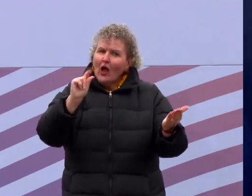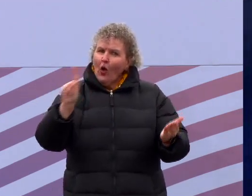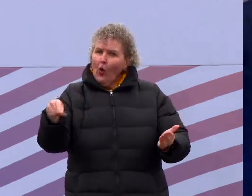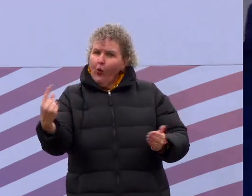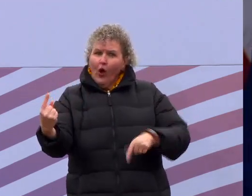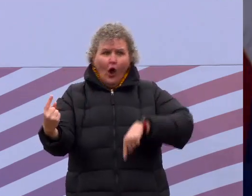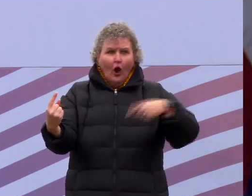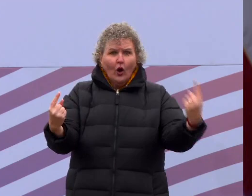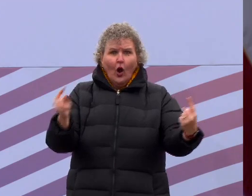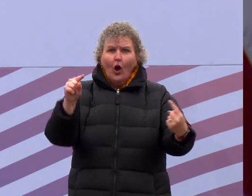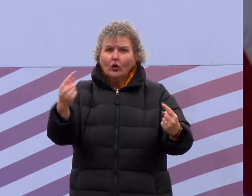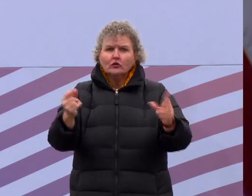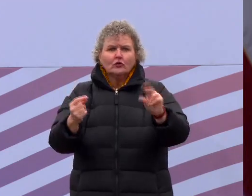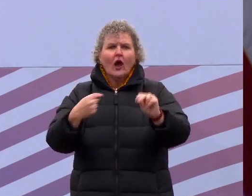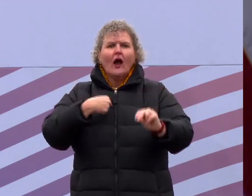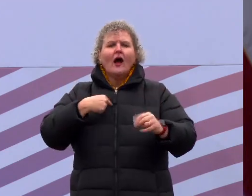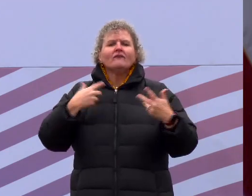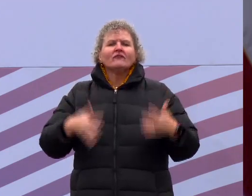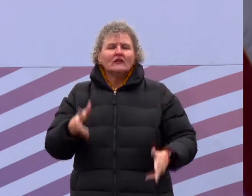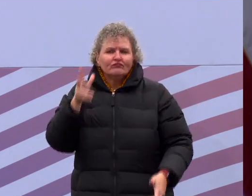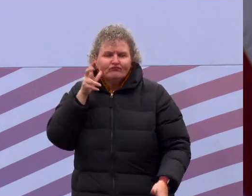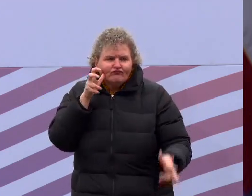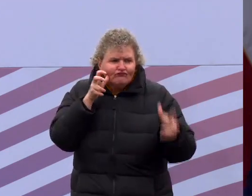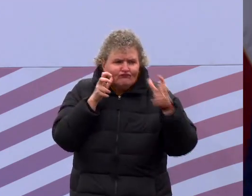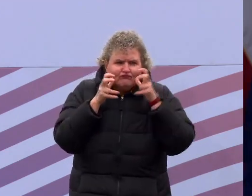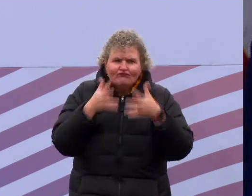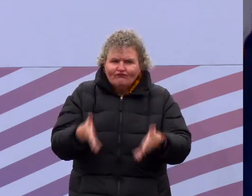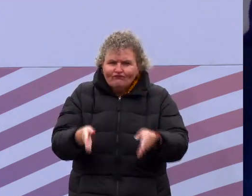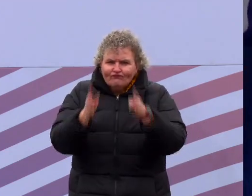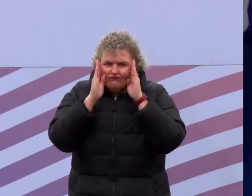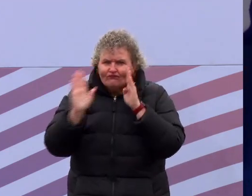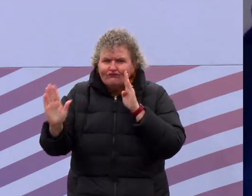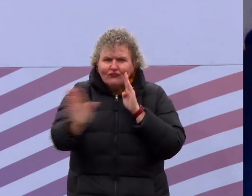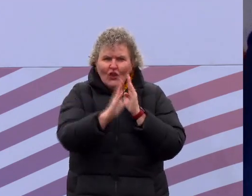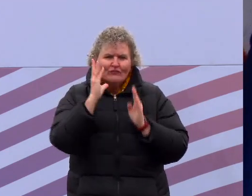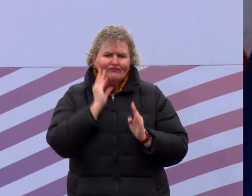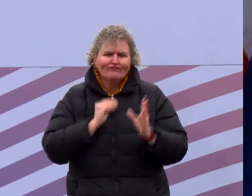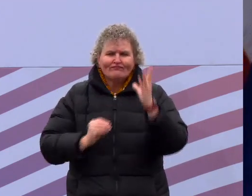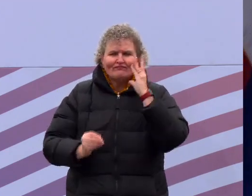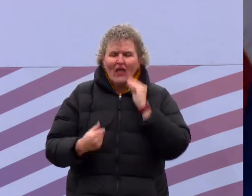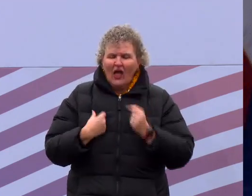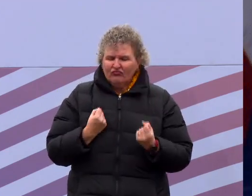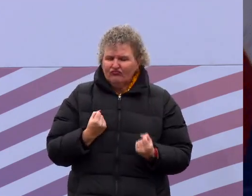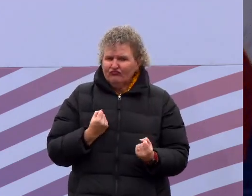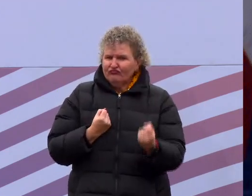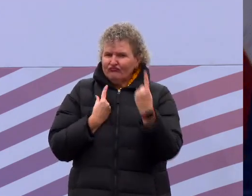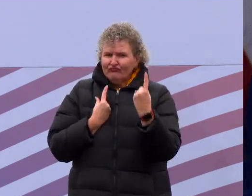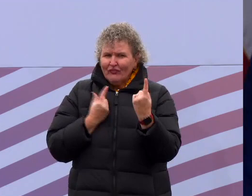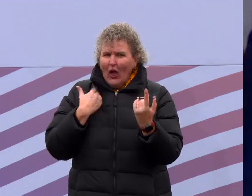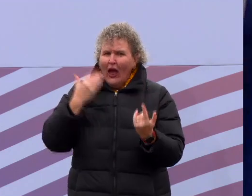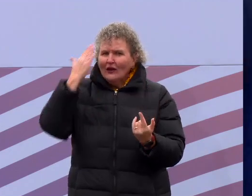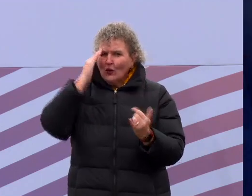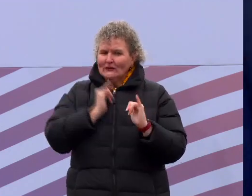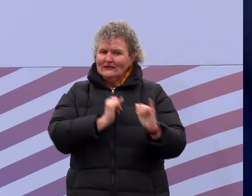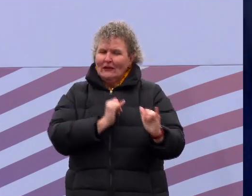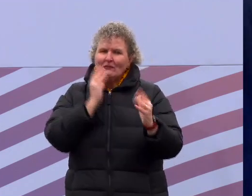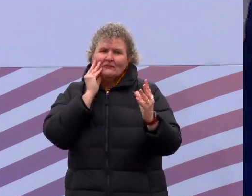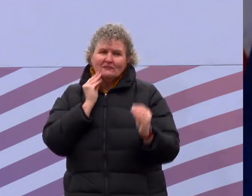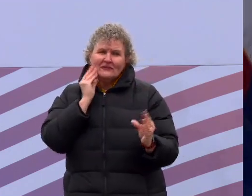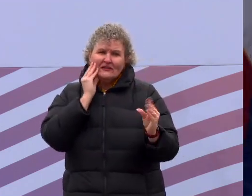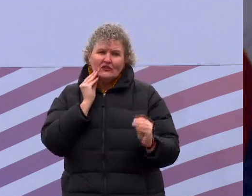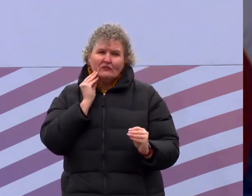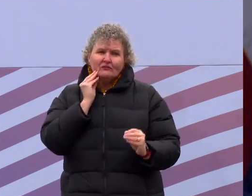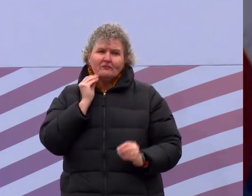hear you and understand your concerns because I've lived them. And as your lieutenant governor, I will be your champion. I will work